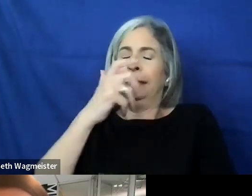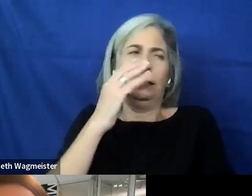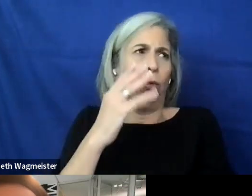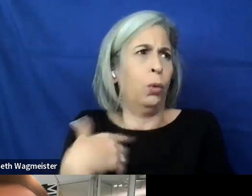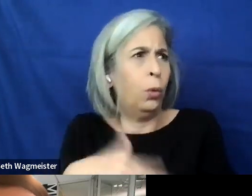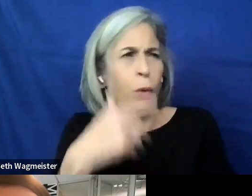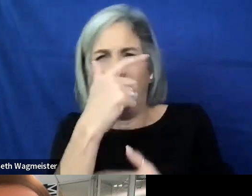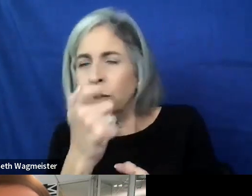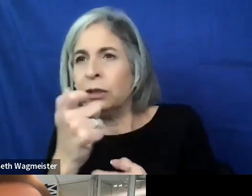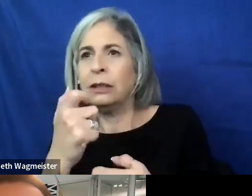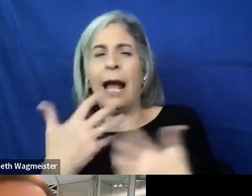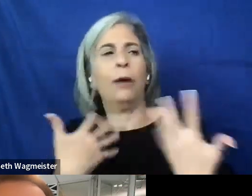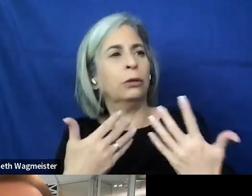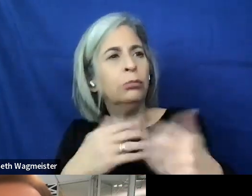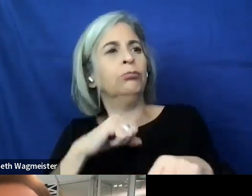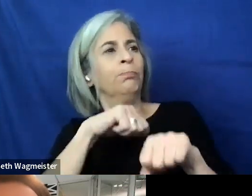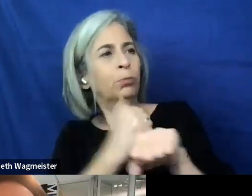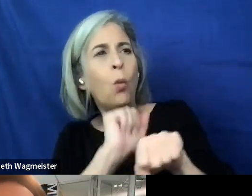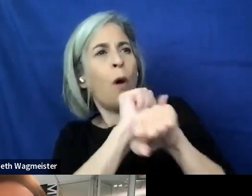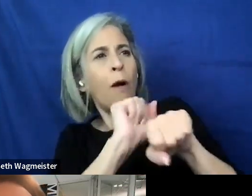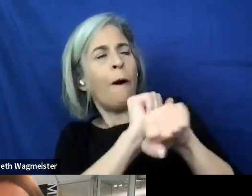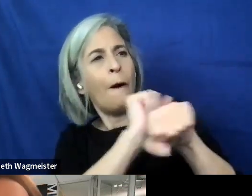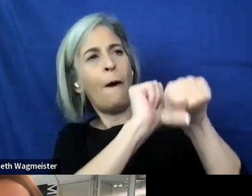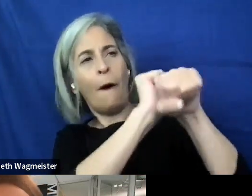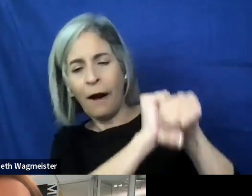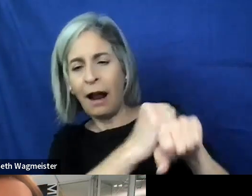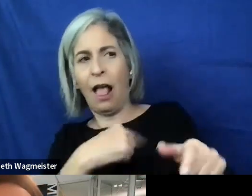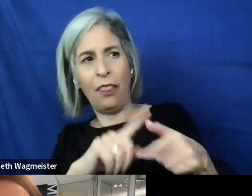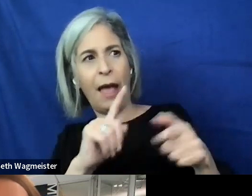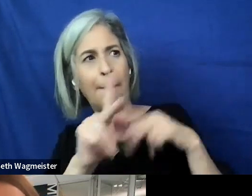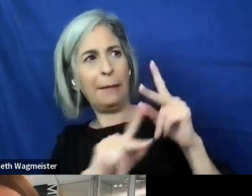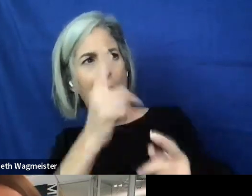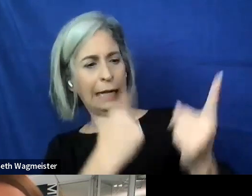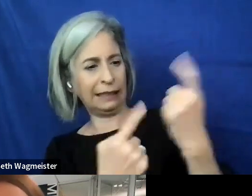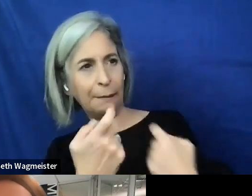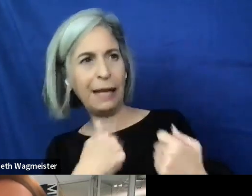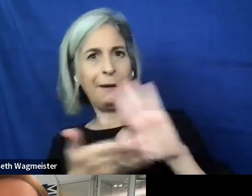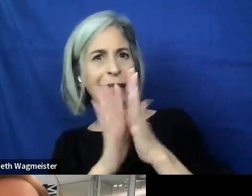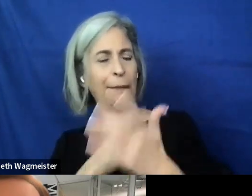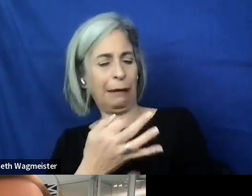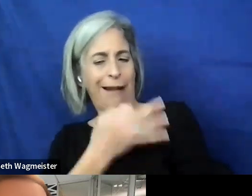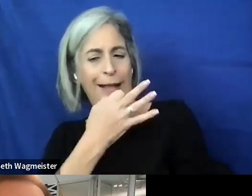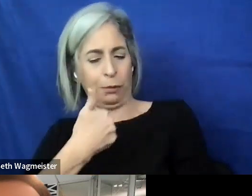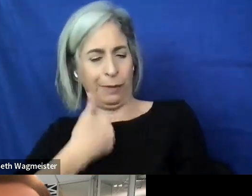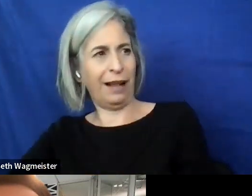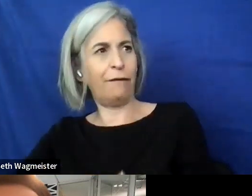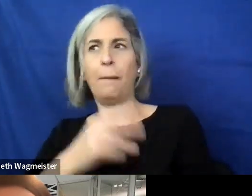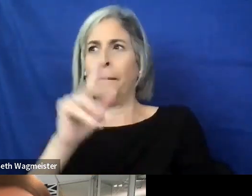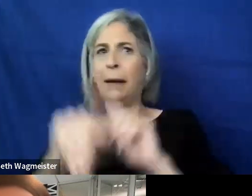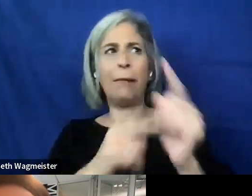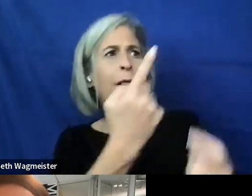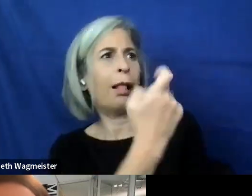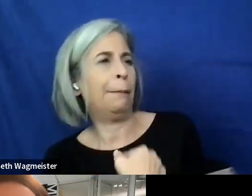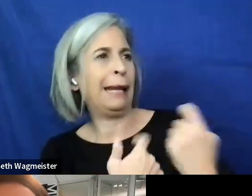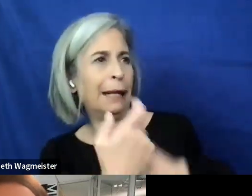I started building up my expertise and then became the person that people were coming to and asking questions. And then literally a couple of